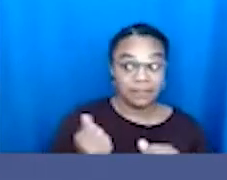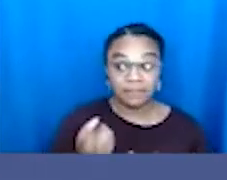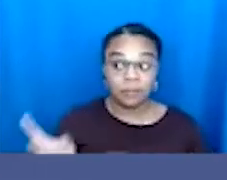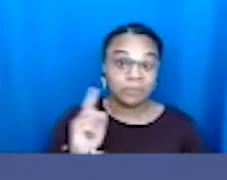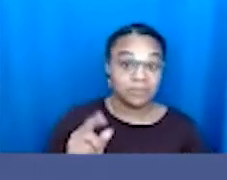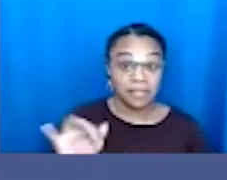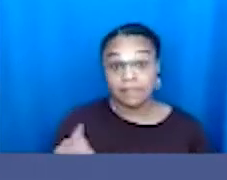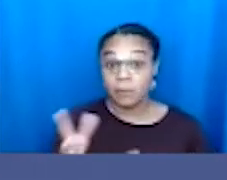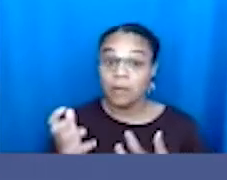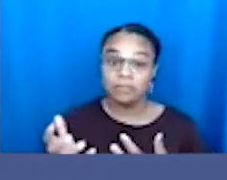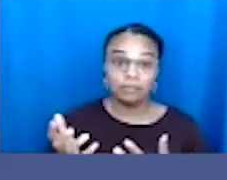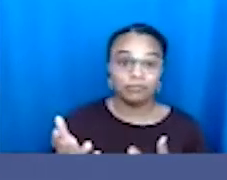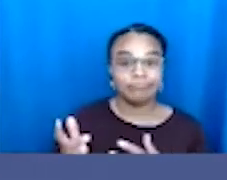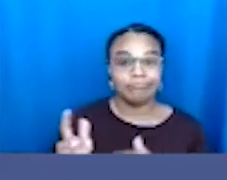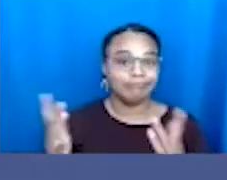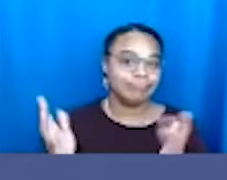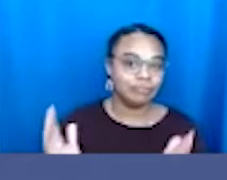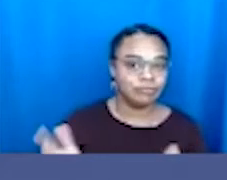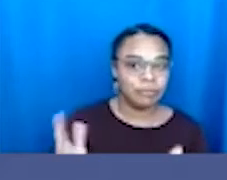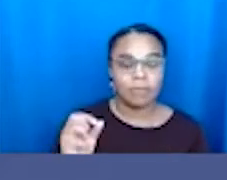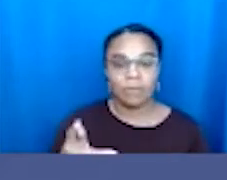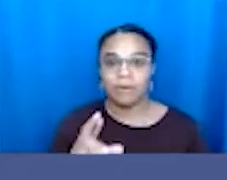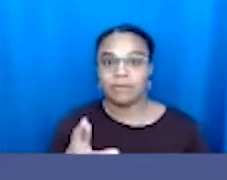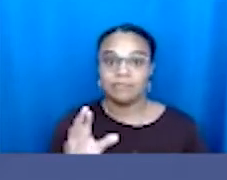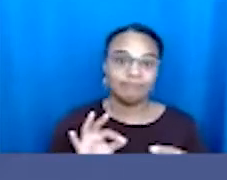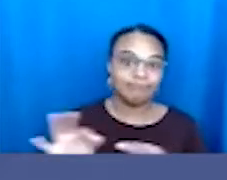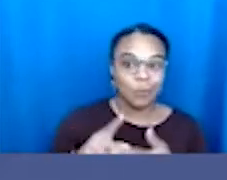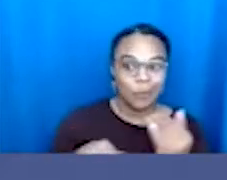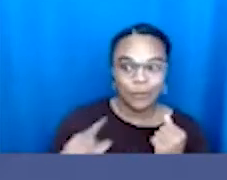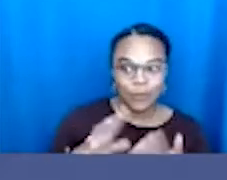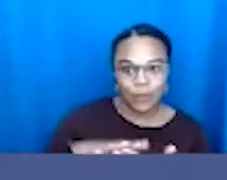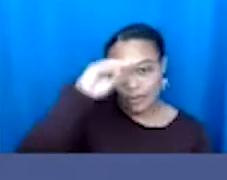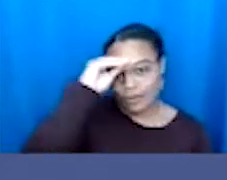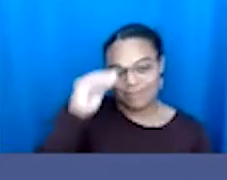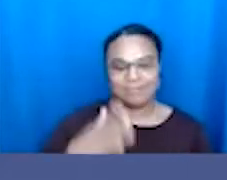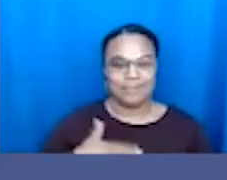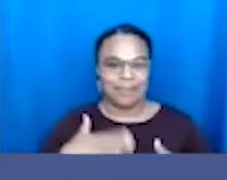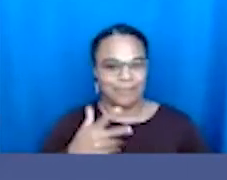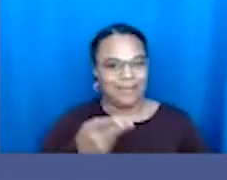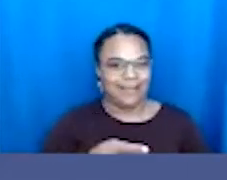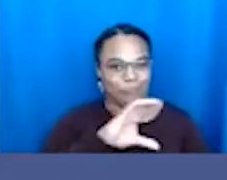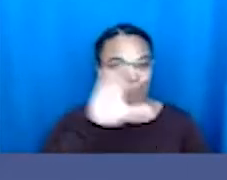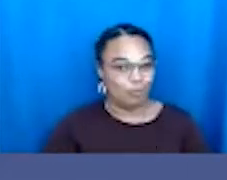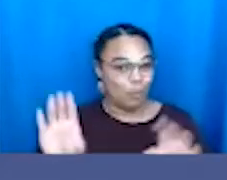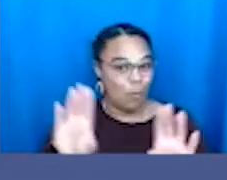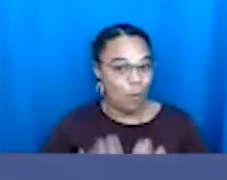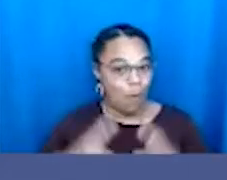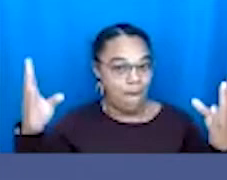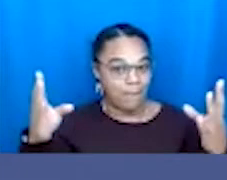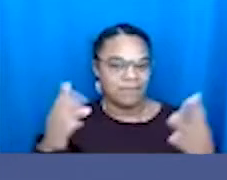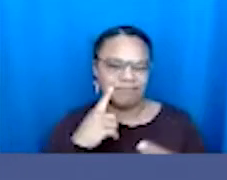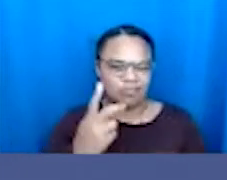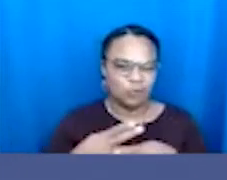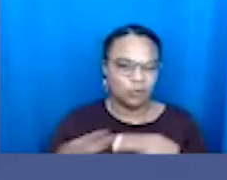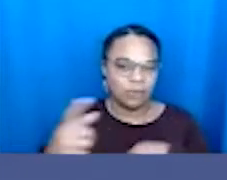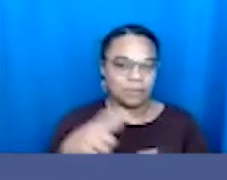chat or just talk a little bit about what they learned. We're happy to keep the zoom room open for a little bit of time at the end of our